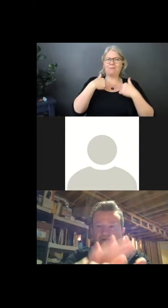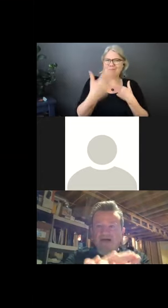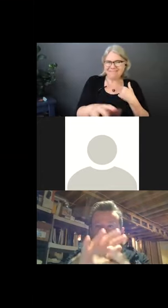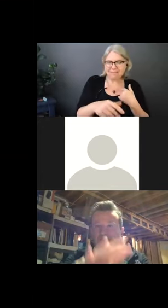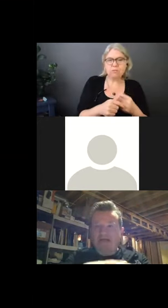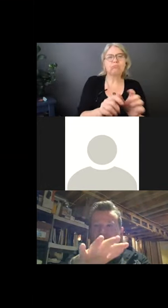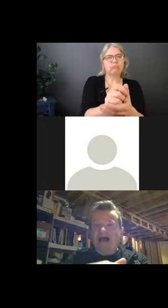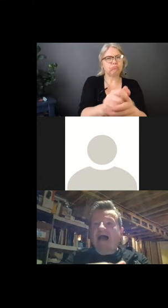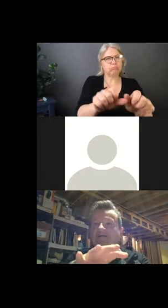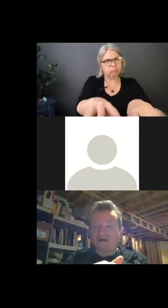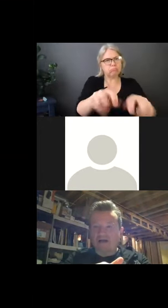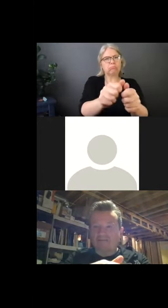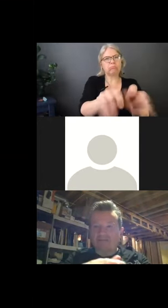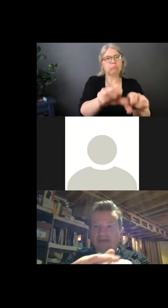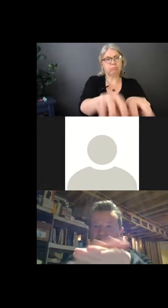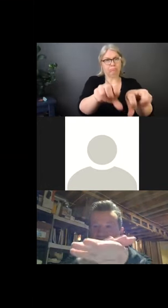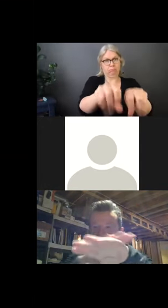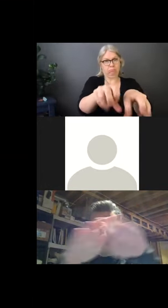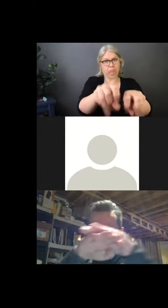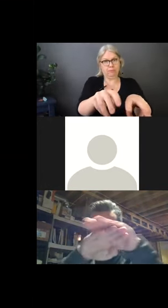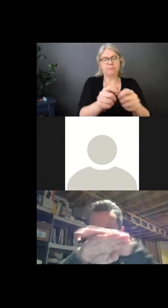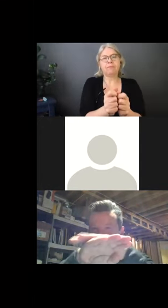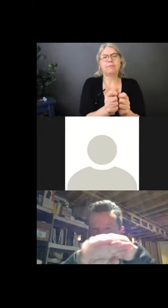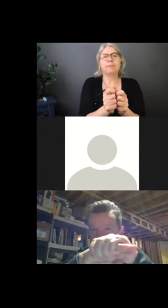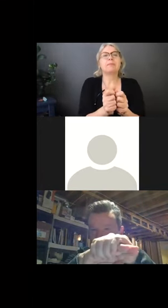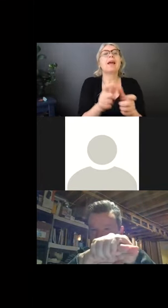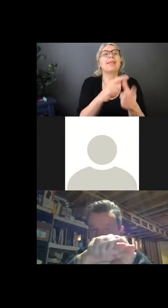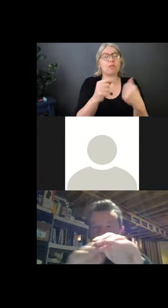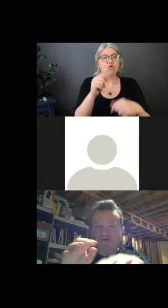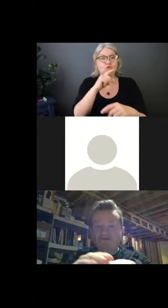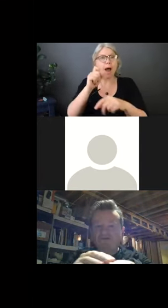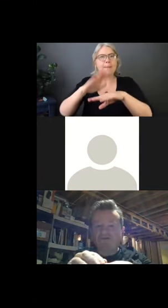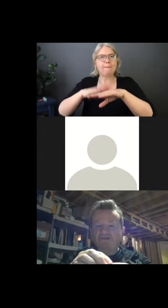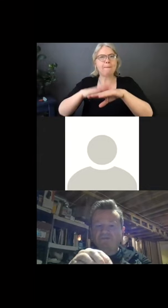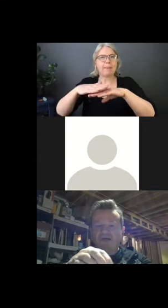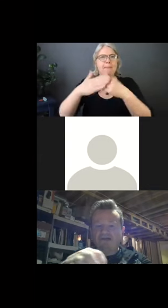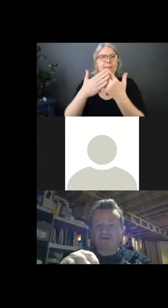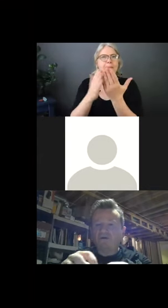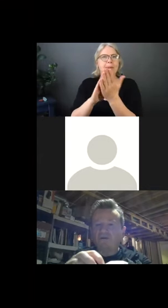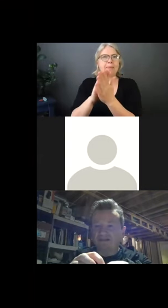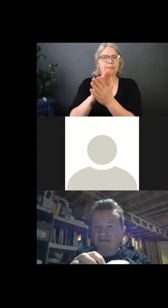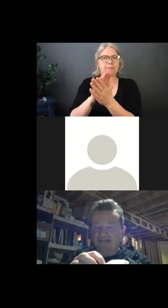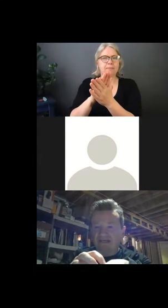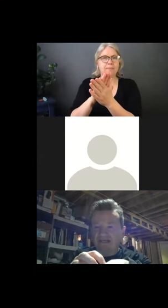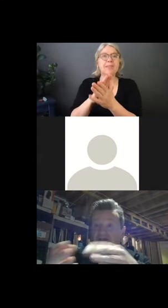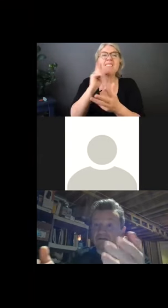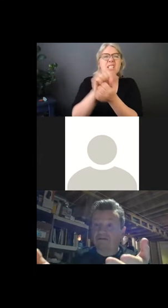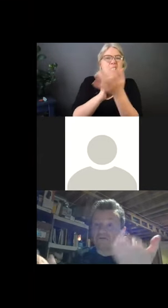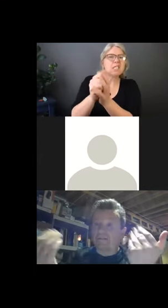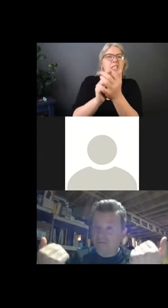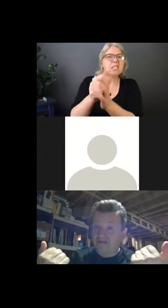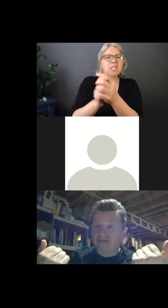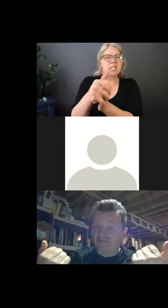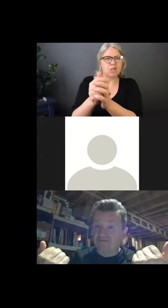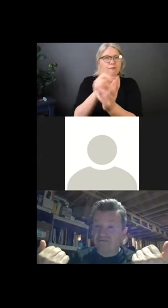Paper towel and you pat dry. If you scrub your hands dry, what you do is you break little holes in your skin, which is